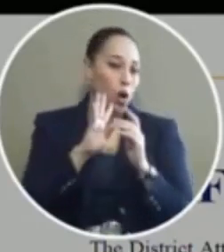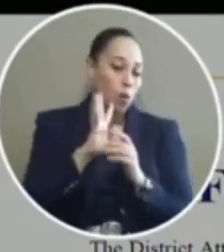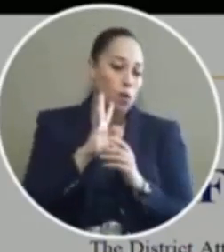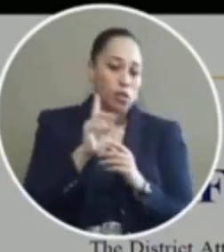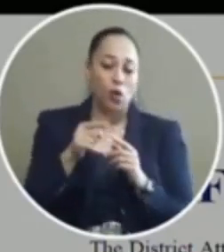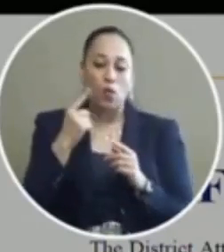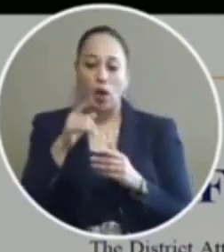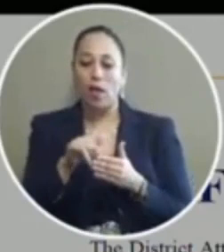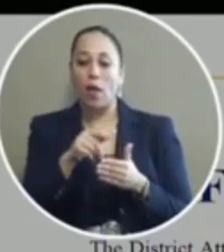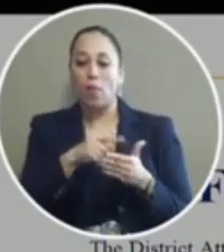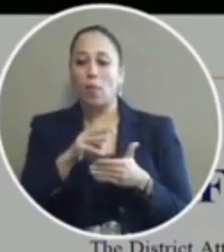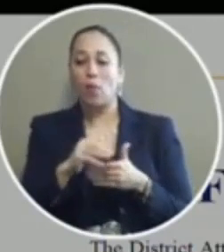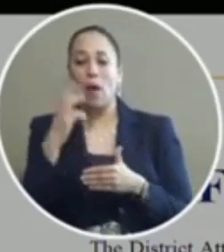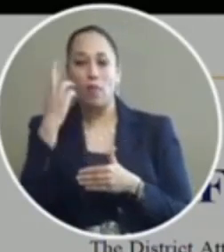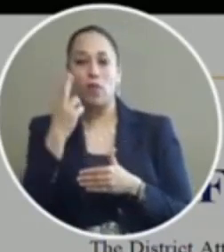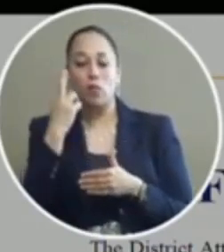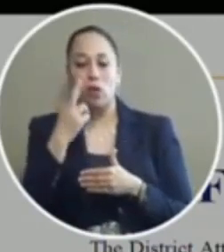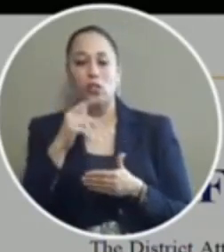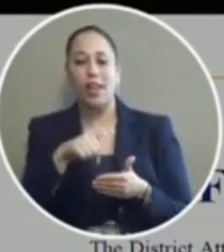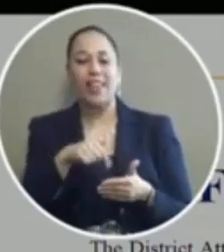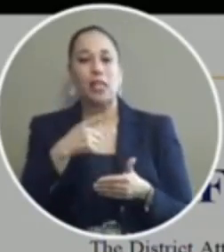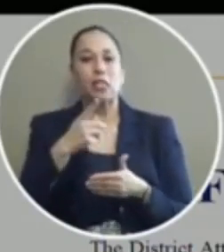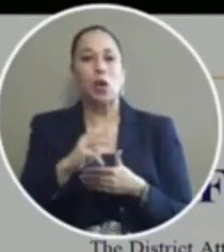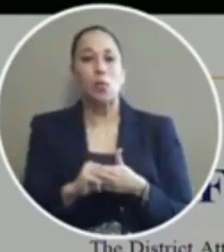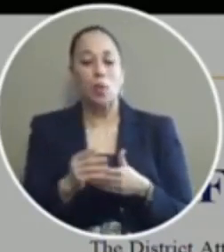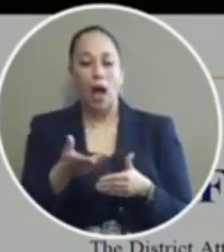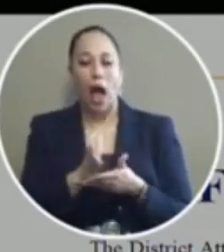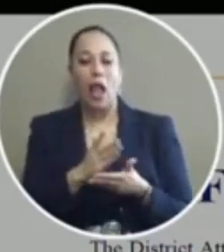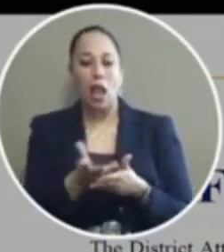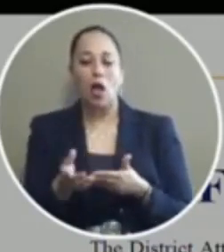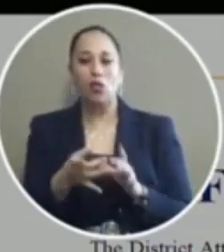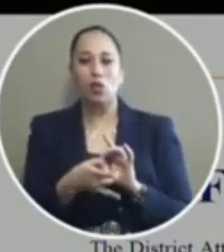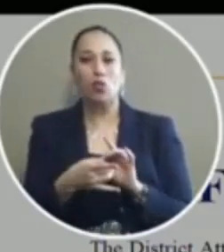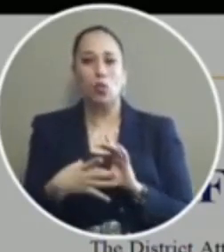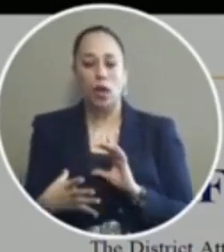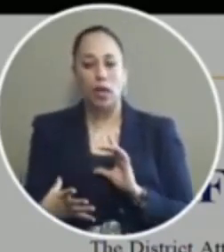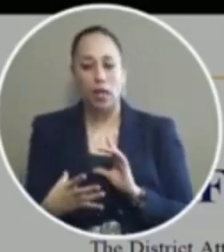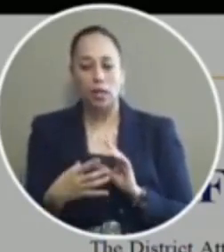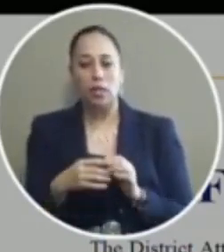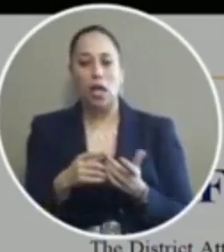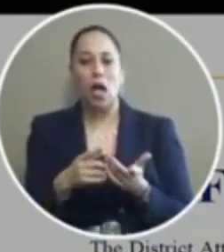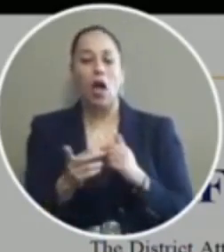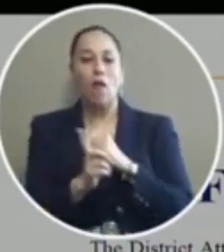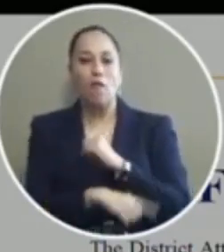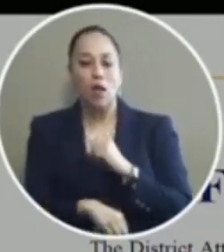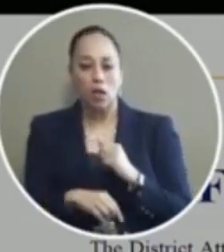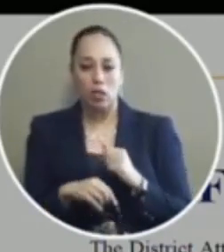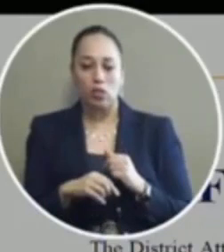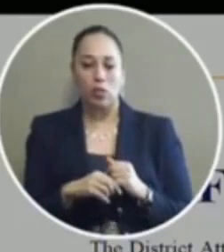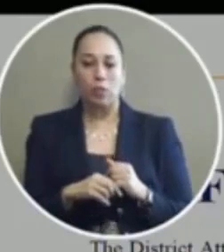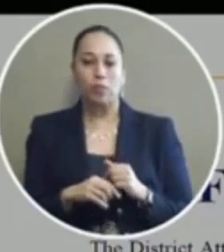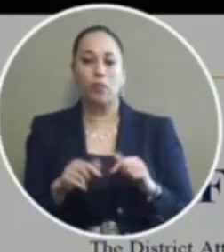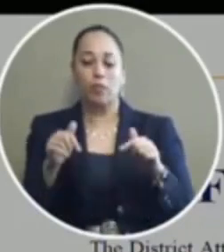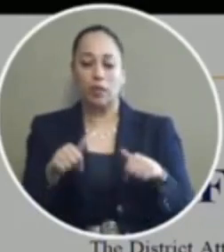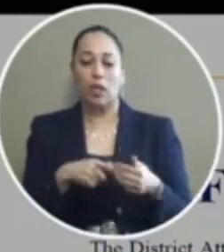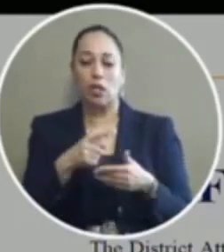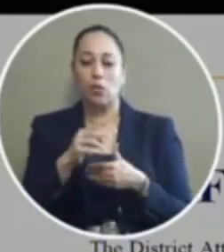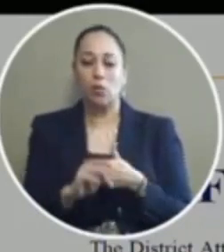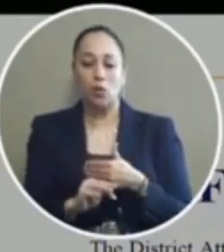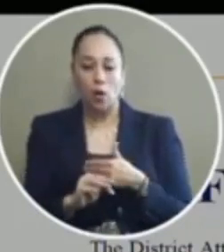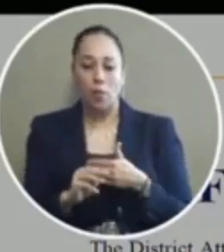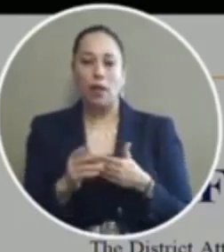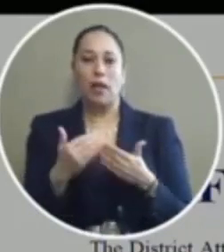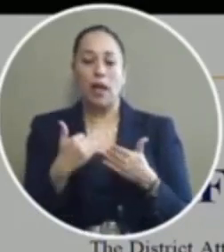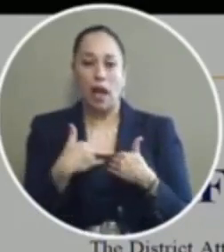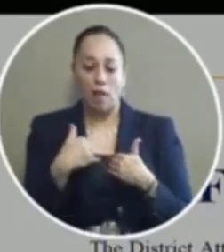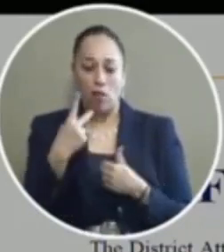chance program it's because it's a program that allows the release of an eligible offender out at the scene this program has been in